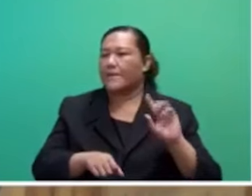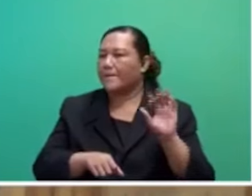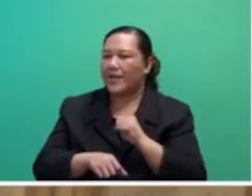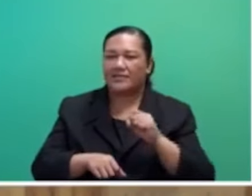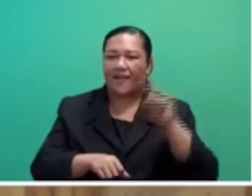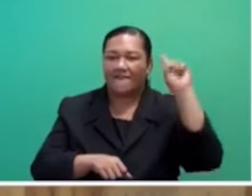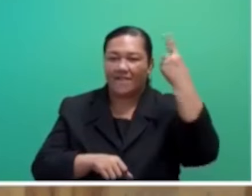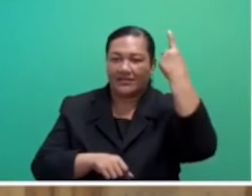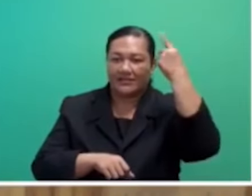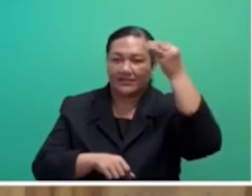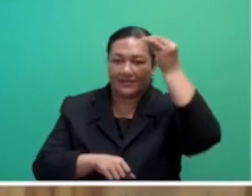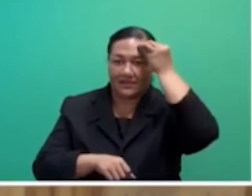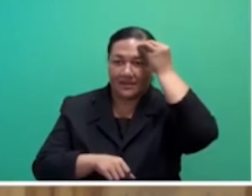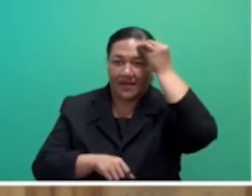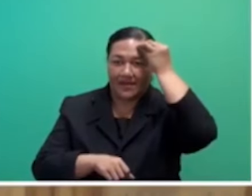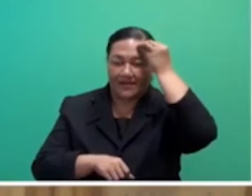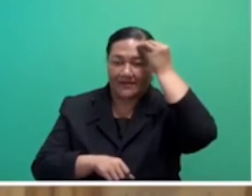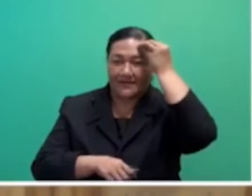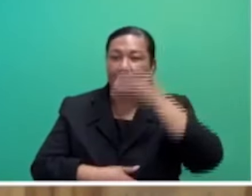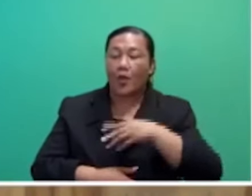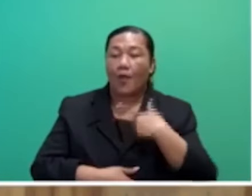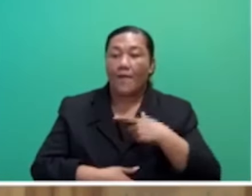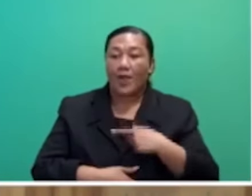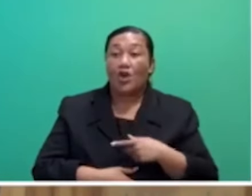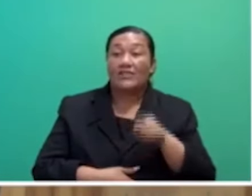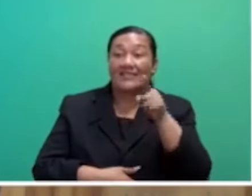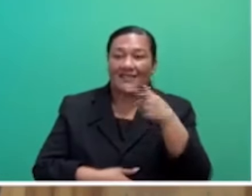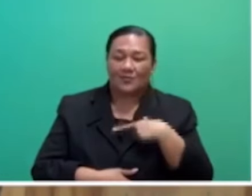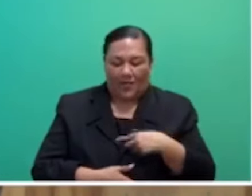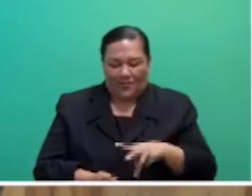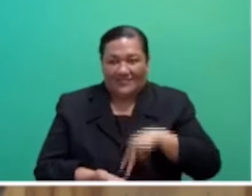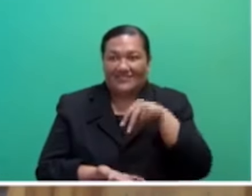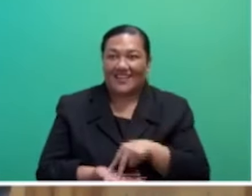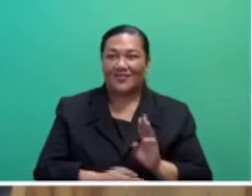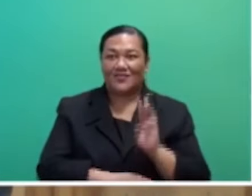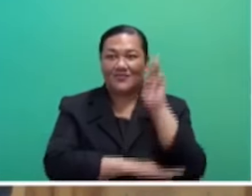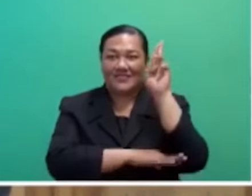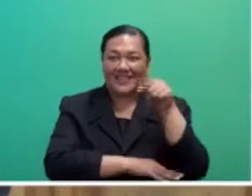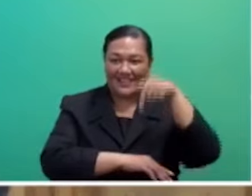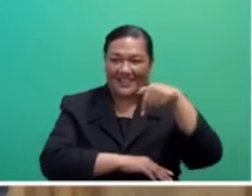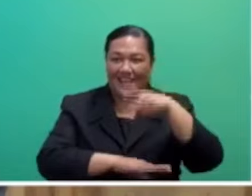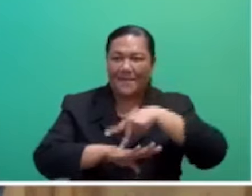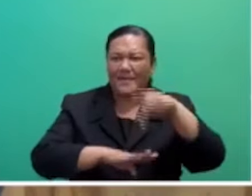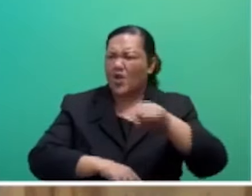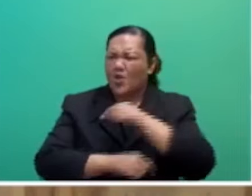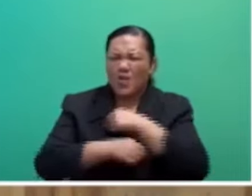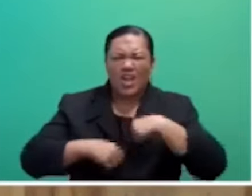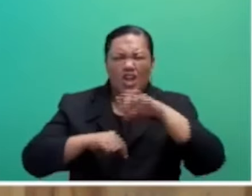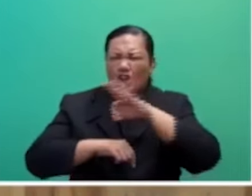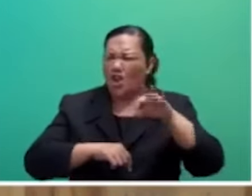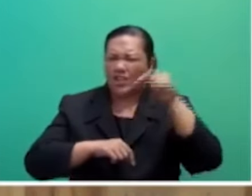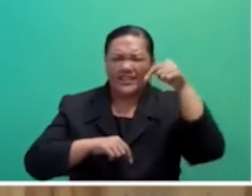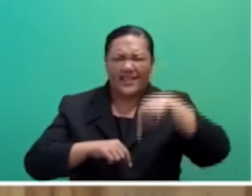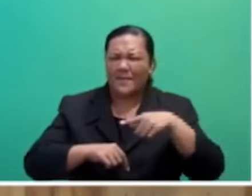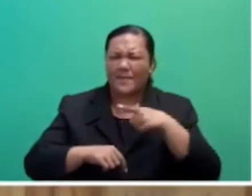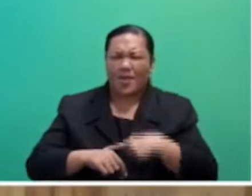the very reason we are represented here as members of parliament. Honourable are not here because of certain